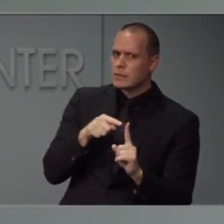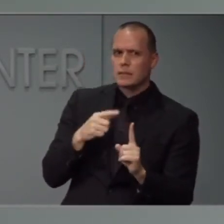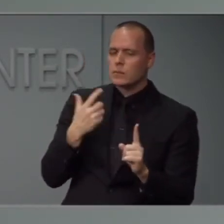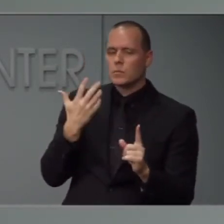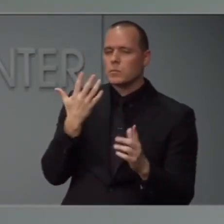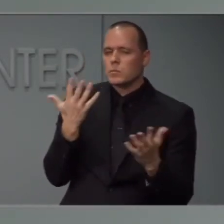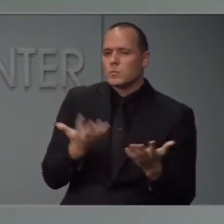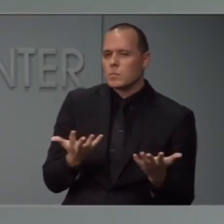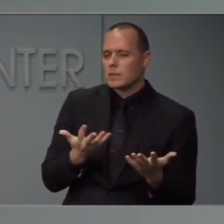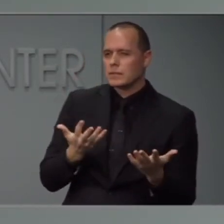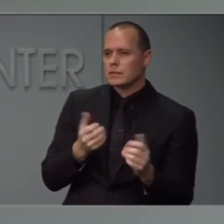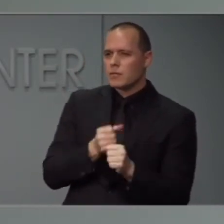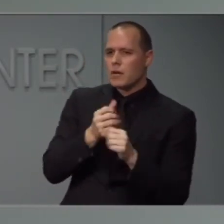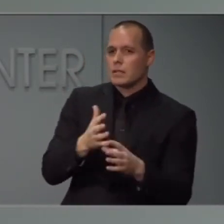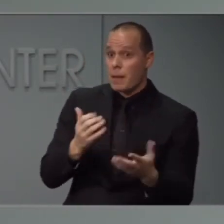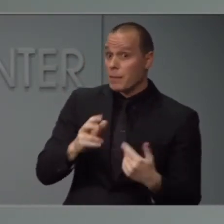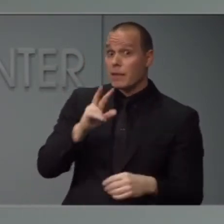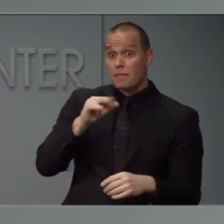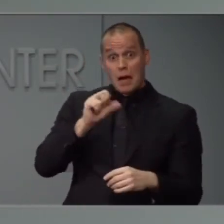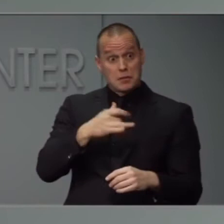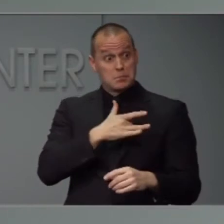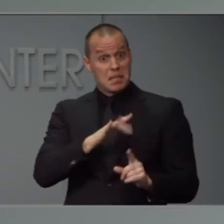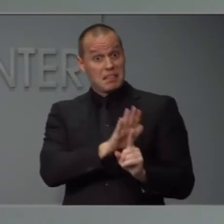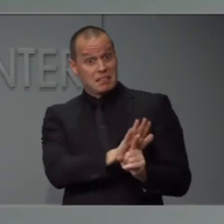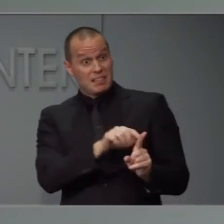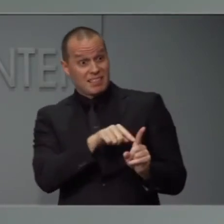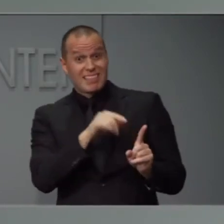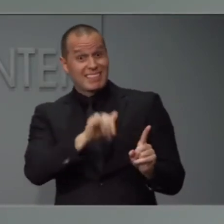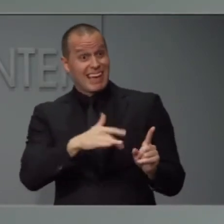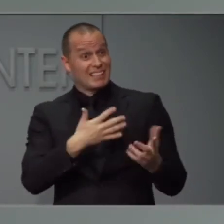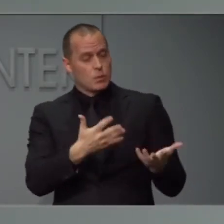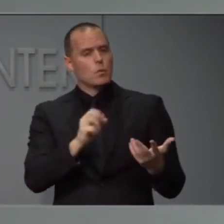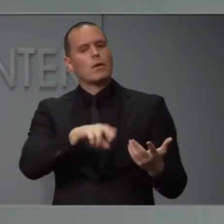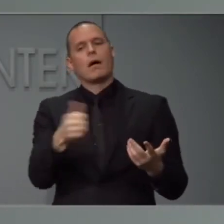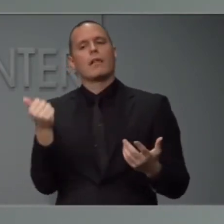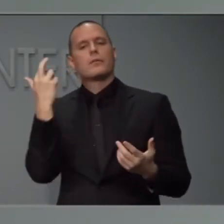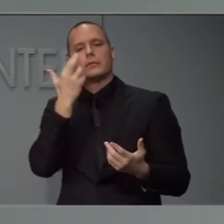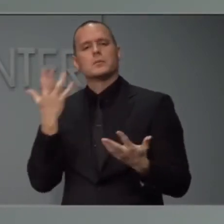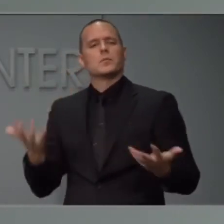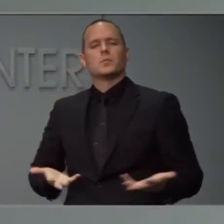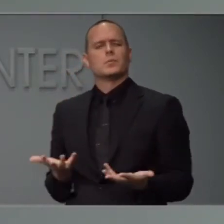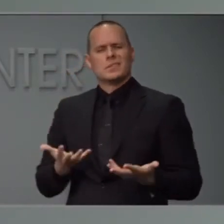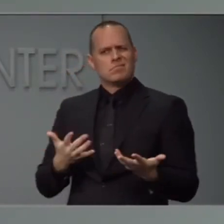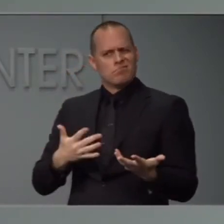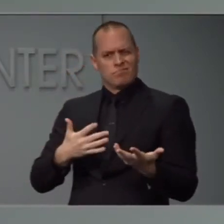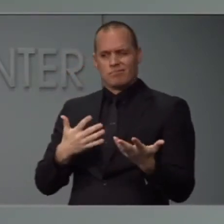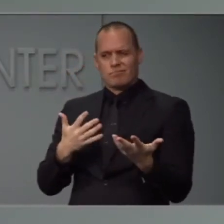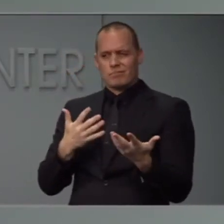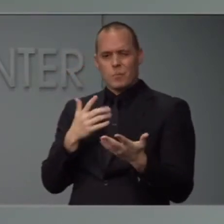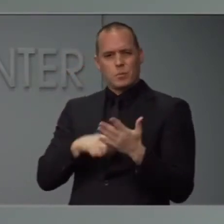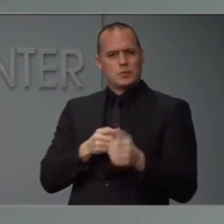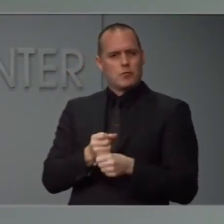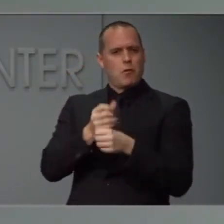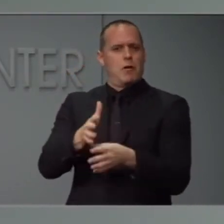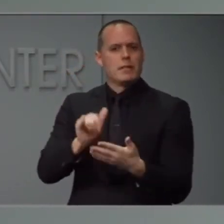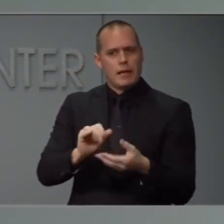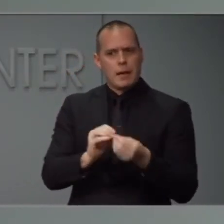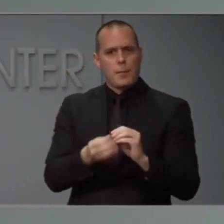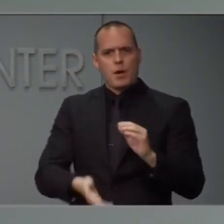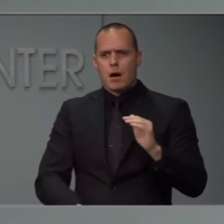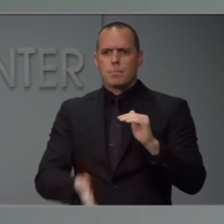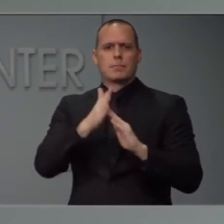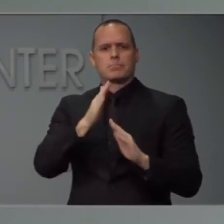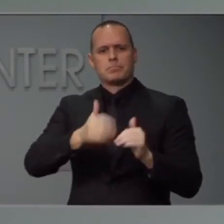of the virus itself? Is it more the result of other factors that were going on? What's driving that? And how does this differ from